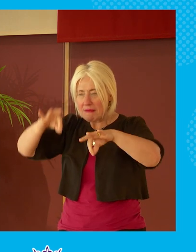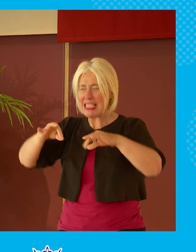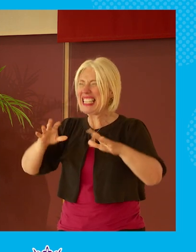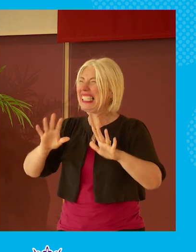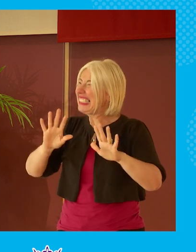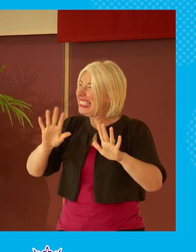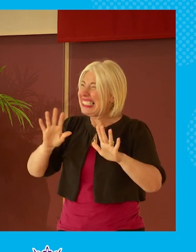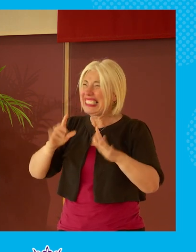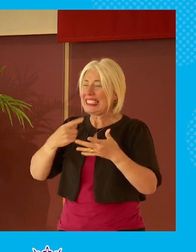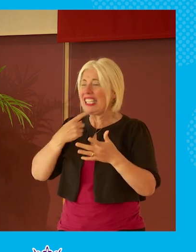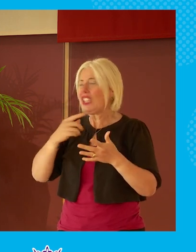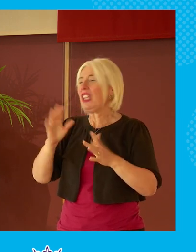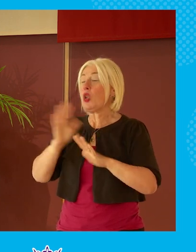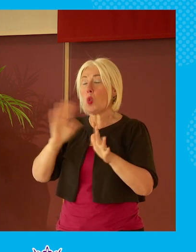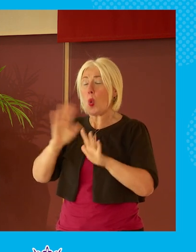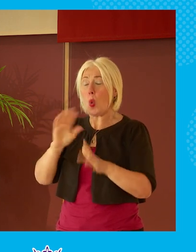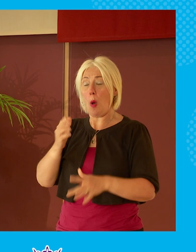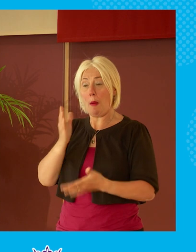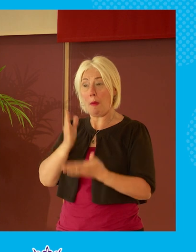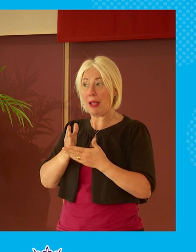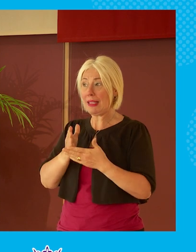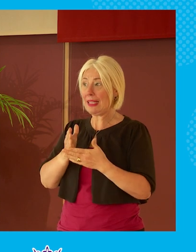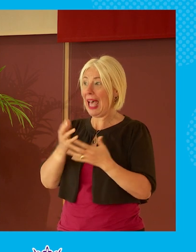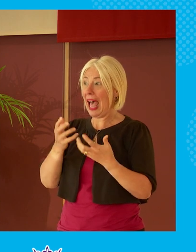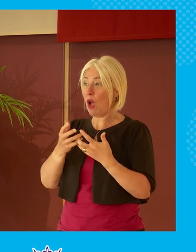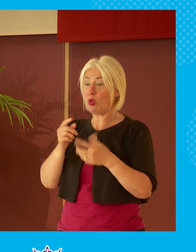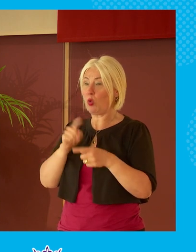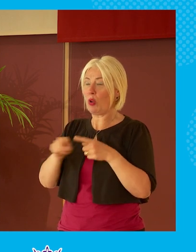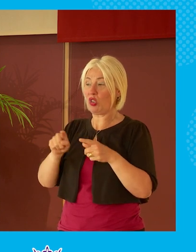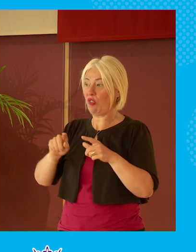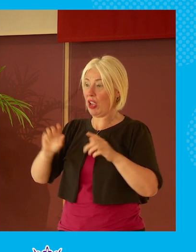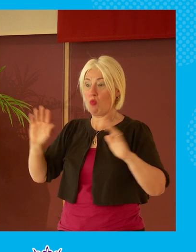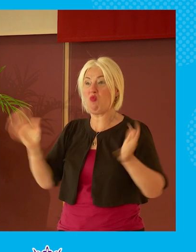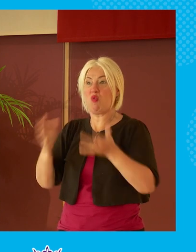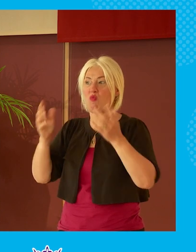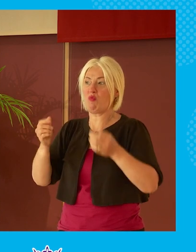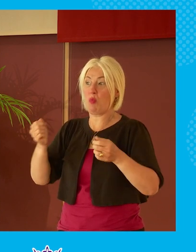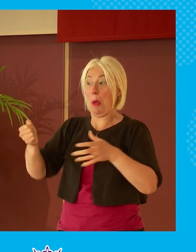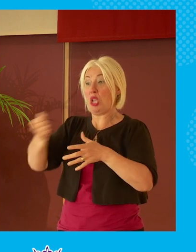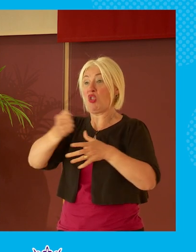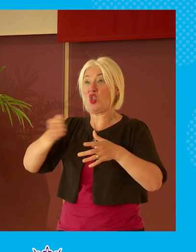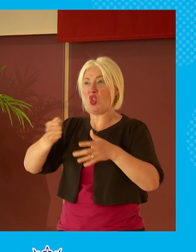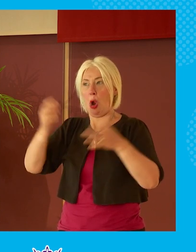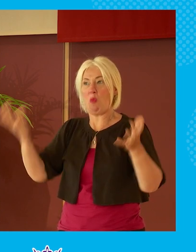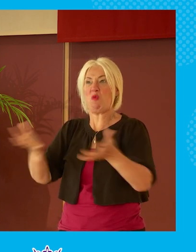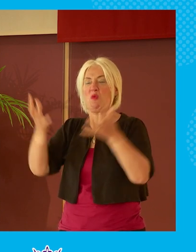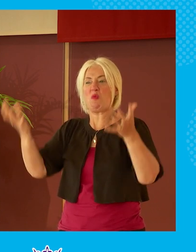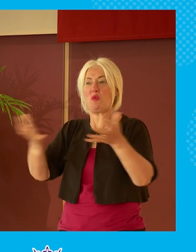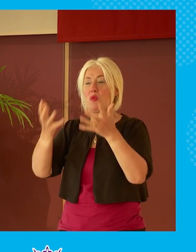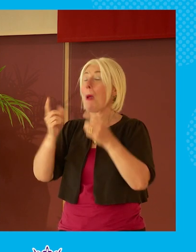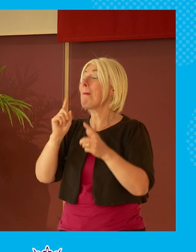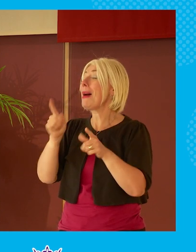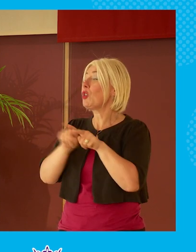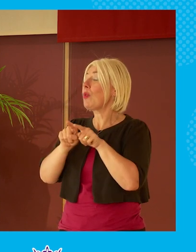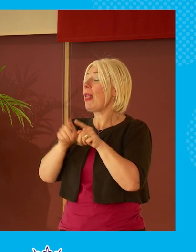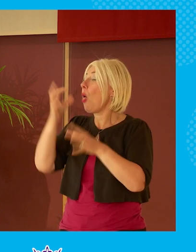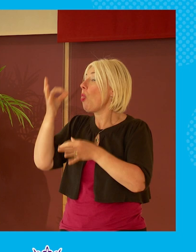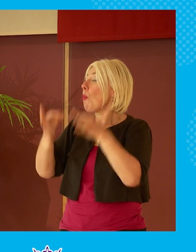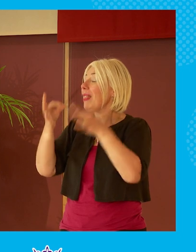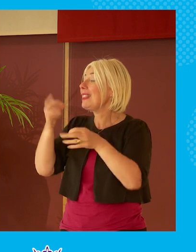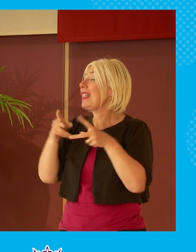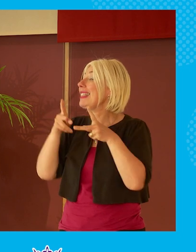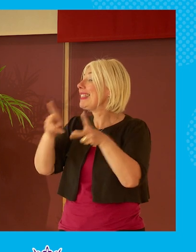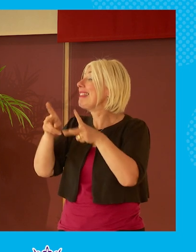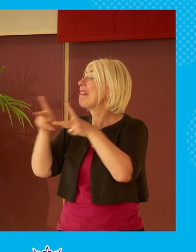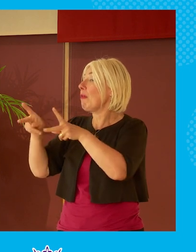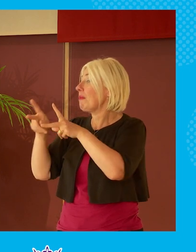the seriousness of that but without uh whipping people up some of it is around the political structure the political systems as well and it's in two things